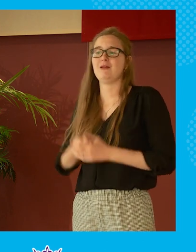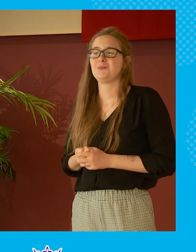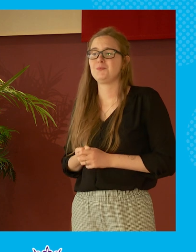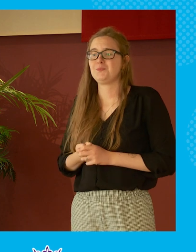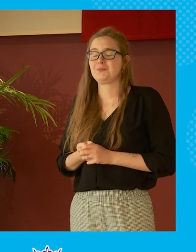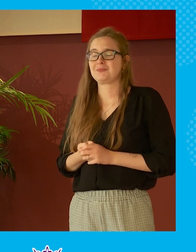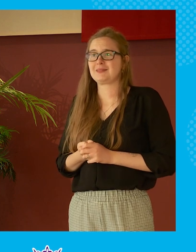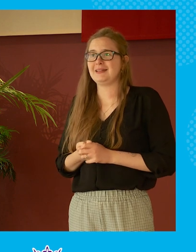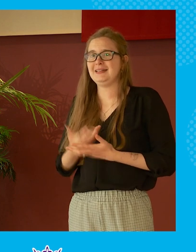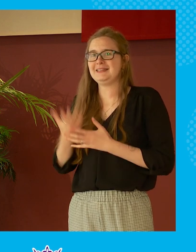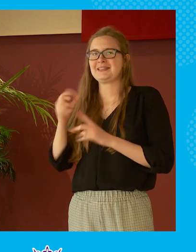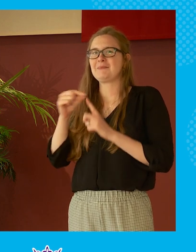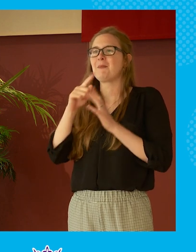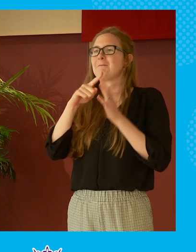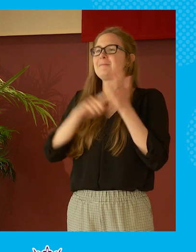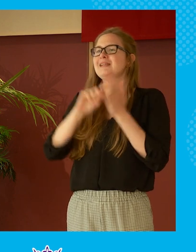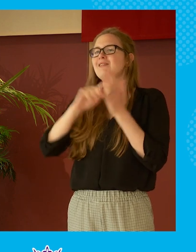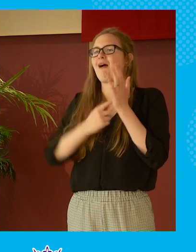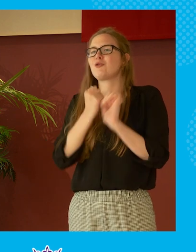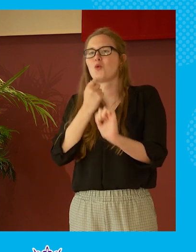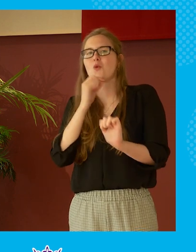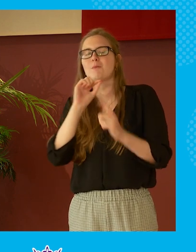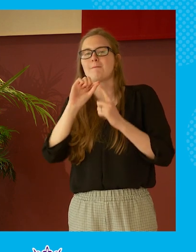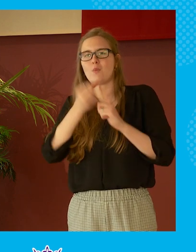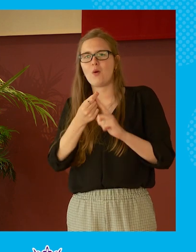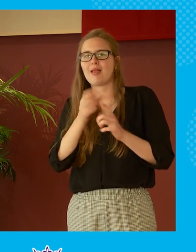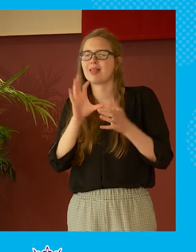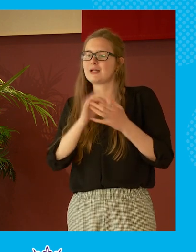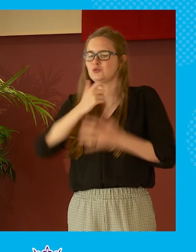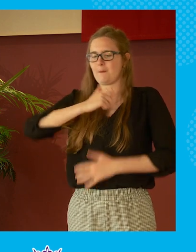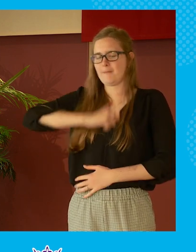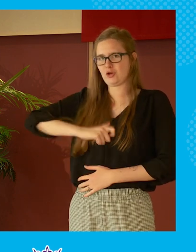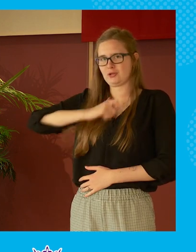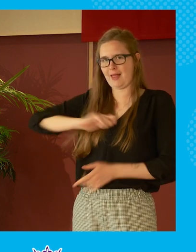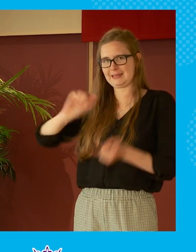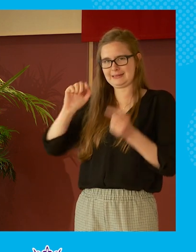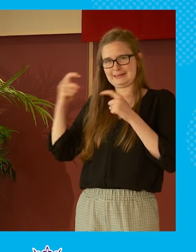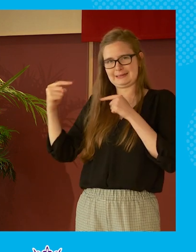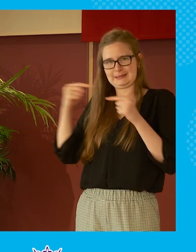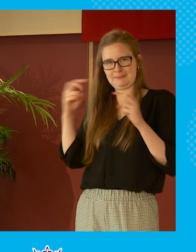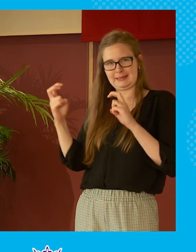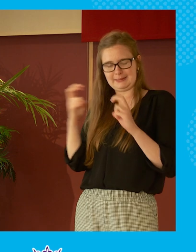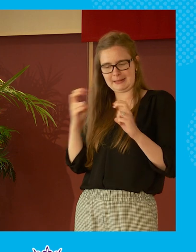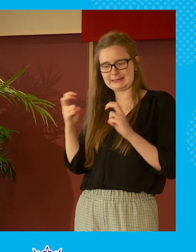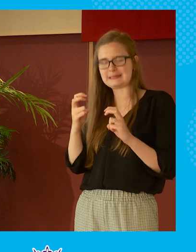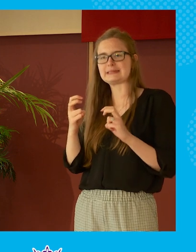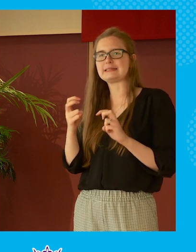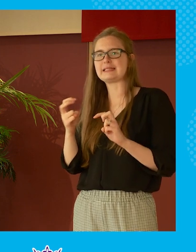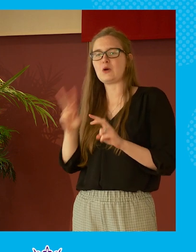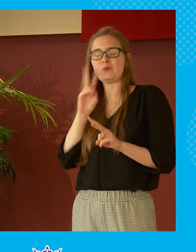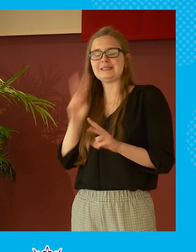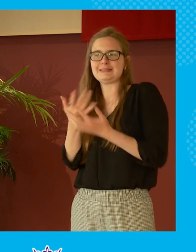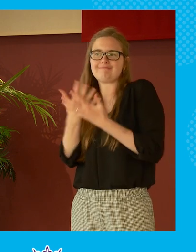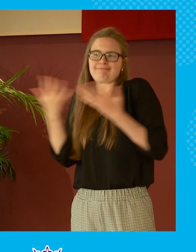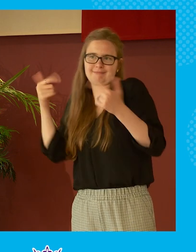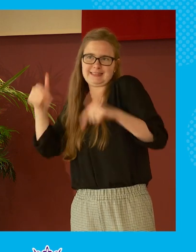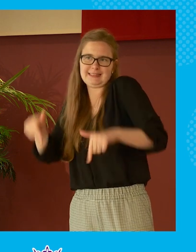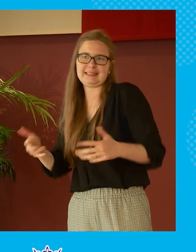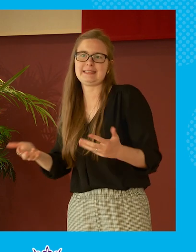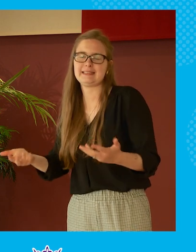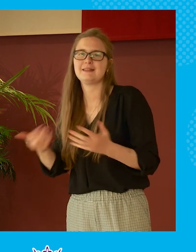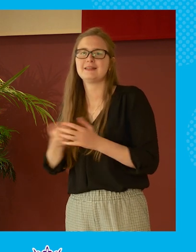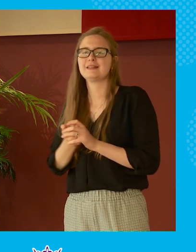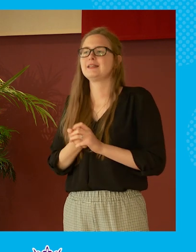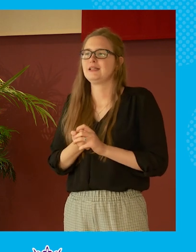point and peter about um personalizing the debate and we i confess we see that quite a bit here where